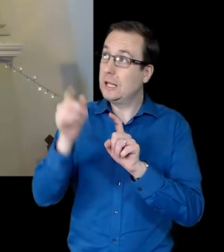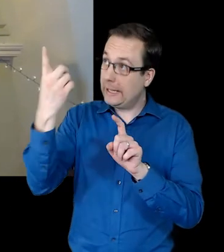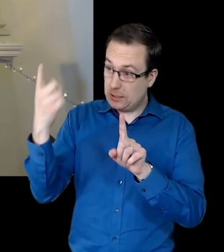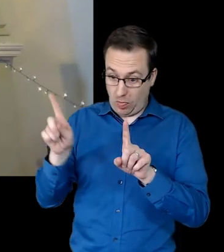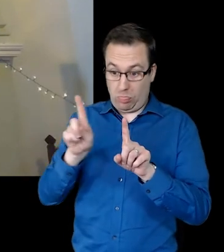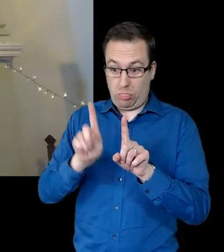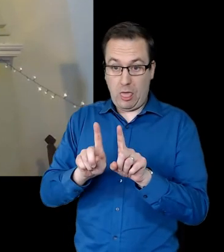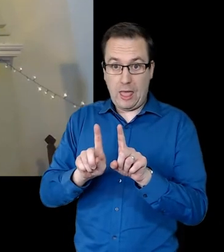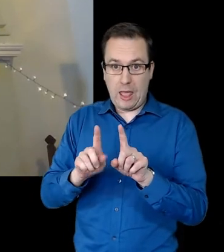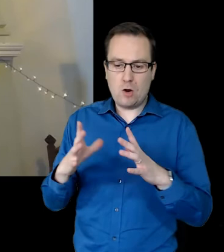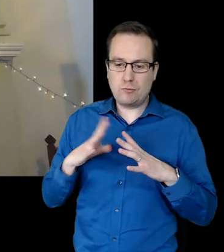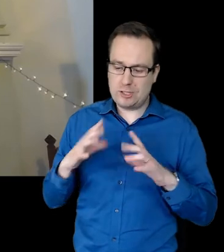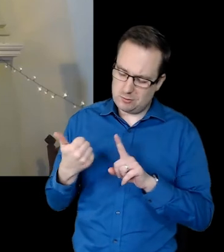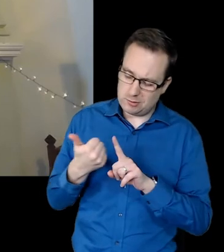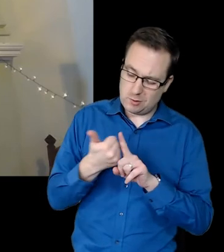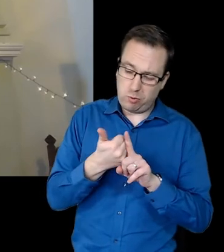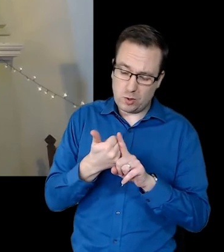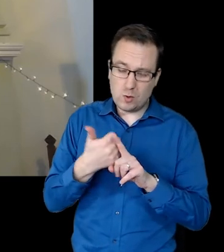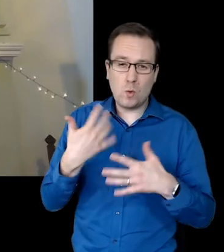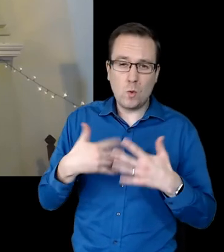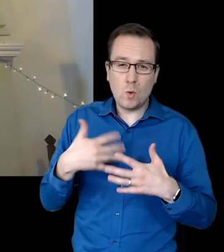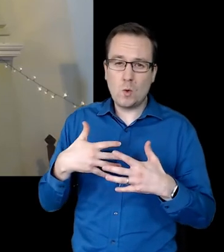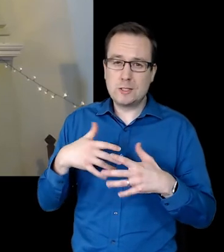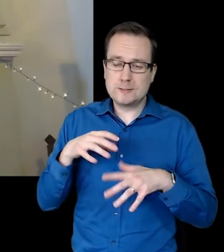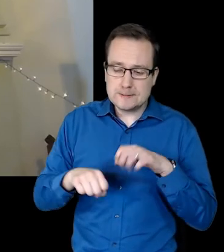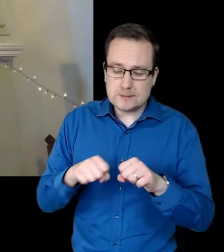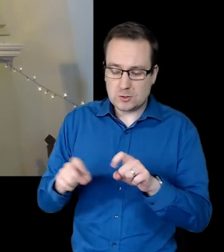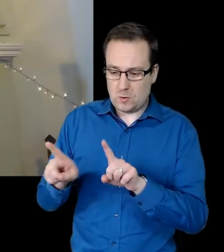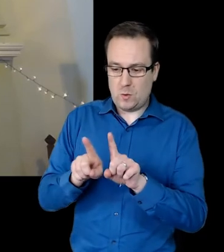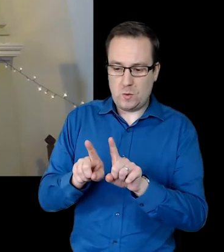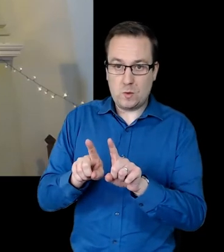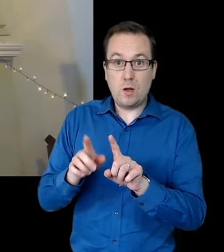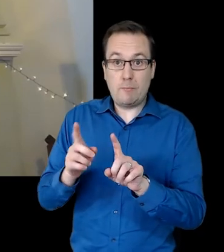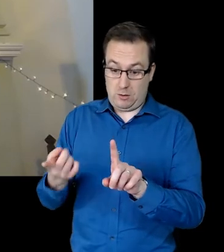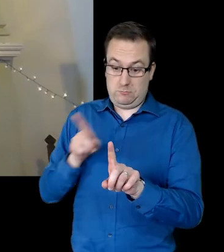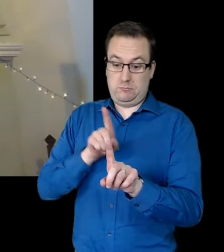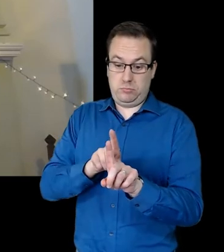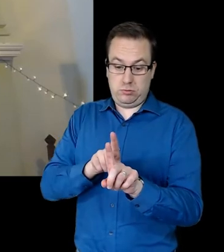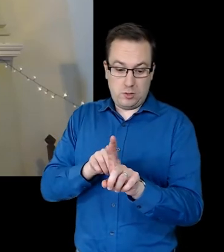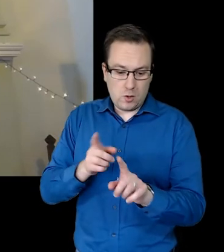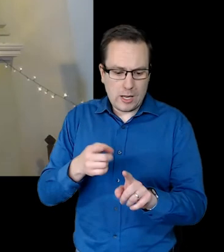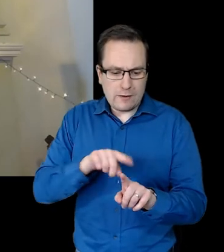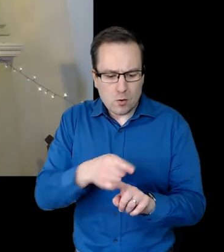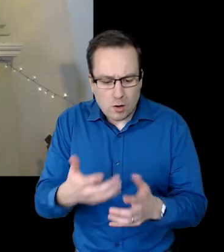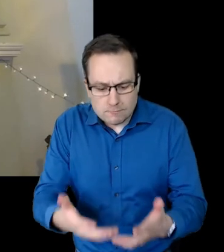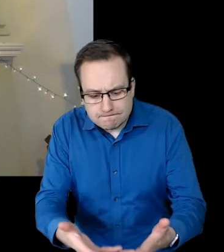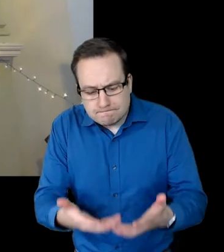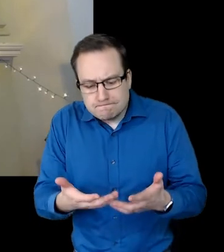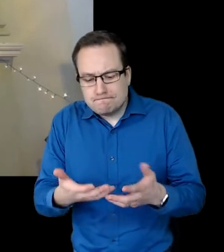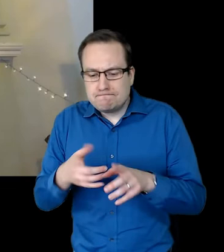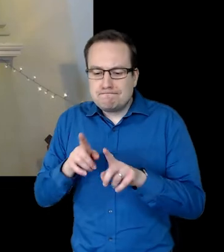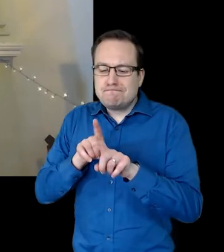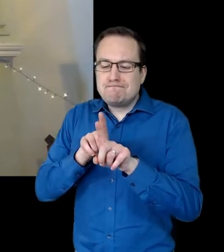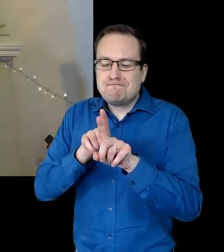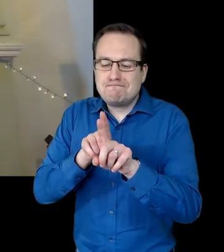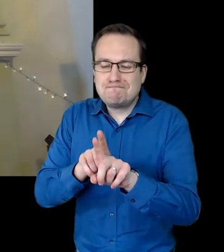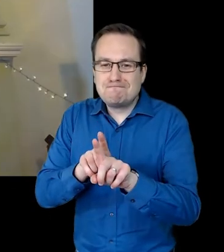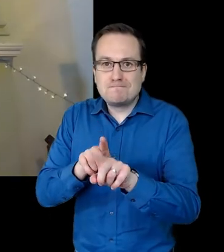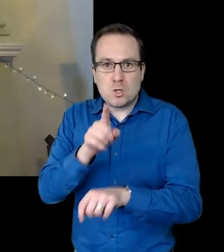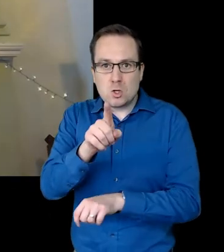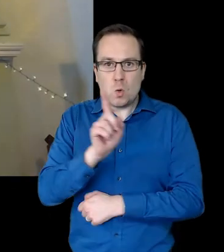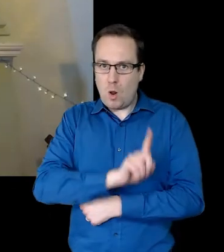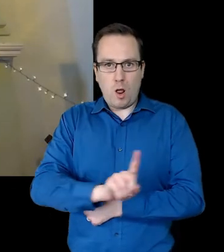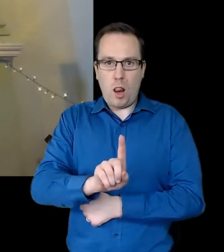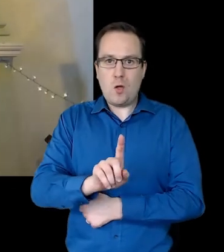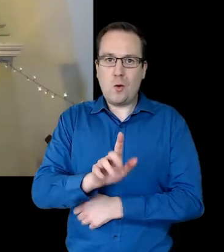when the road is rough. And behind you to pick you up when you are weary. You do not walk alone. Go in